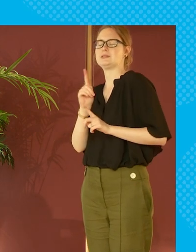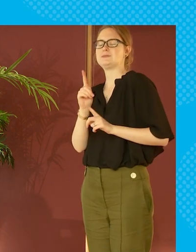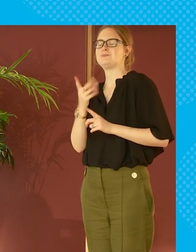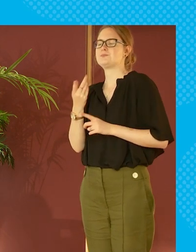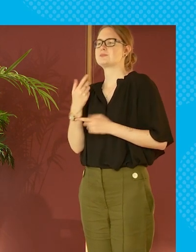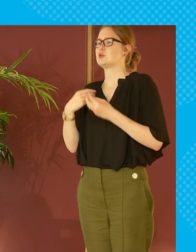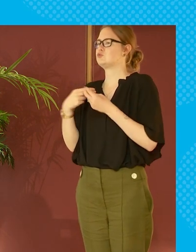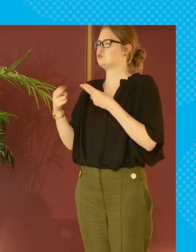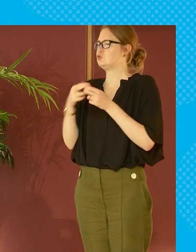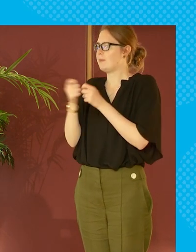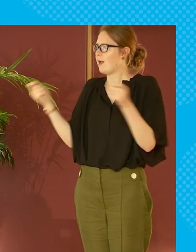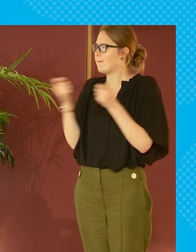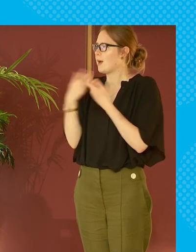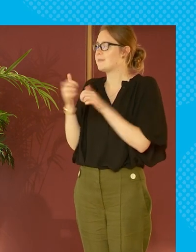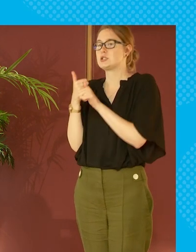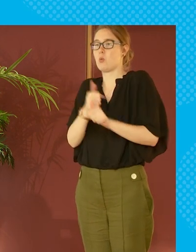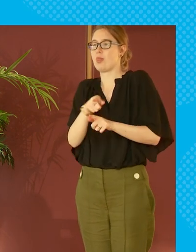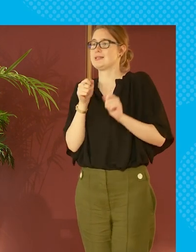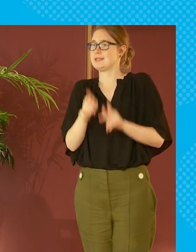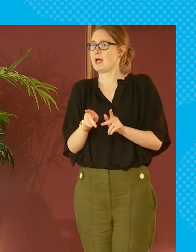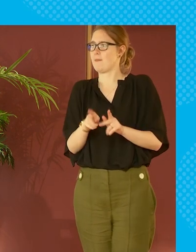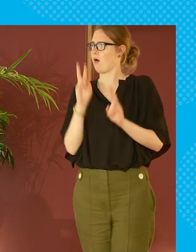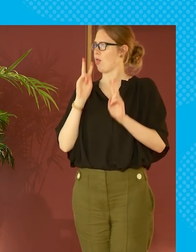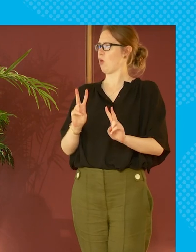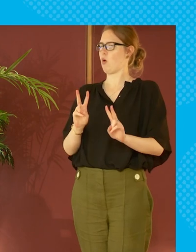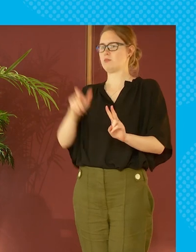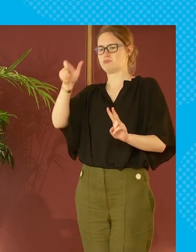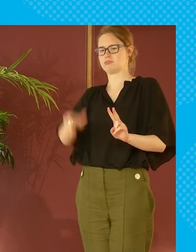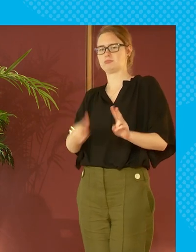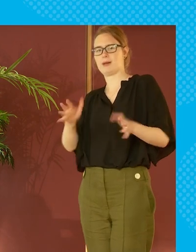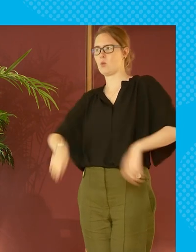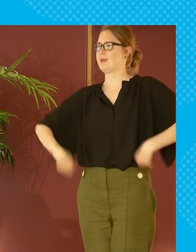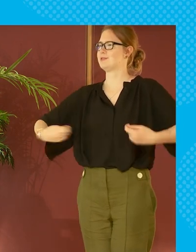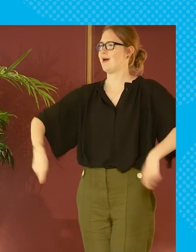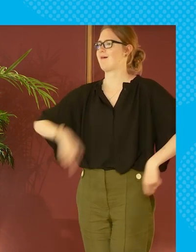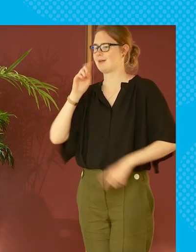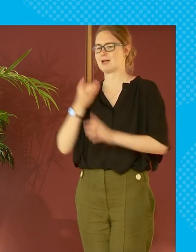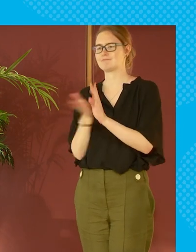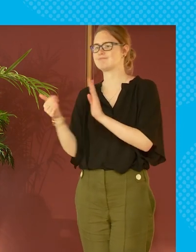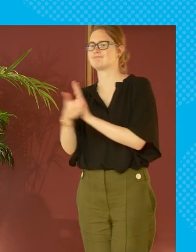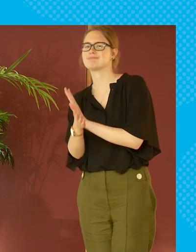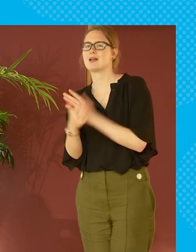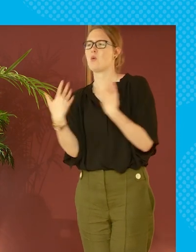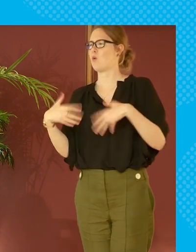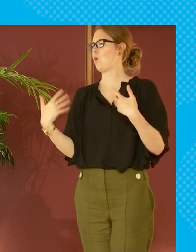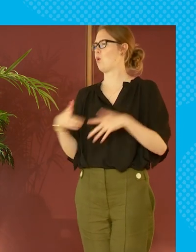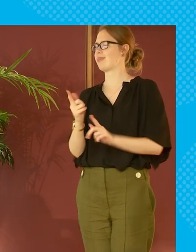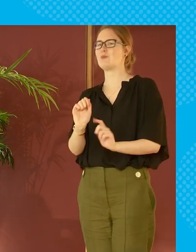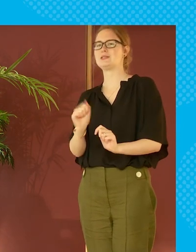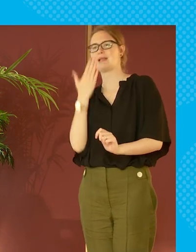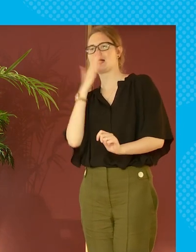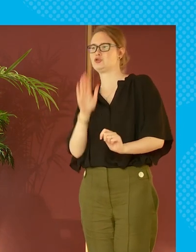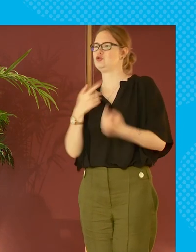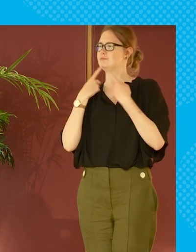find is that the newspapers at the time are supportive of that they were like look at this person who's got a wheelchair and can't get a ramp that that was the